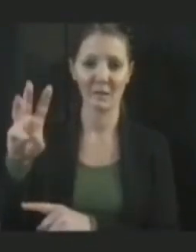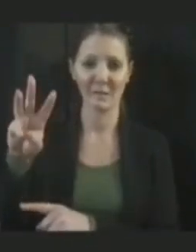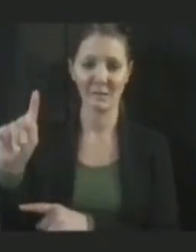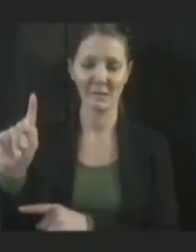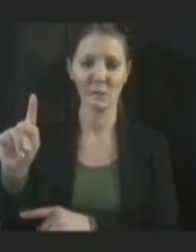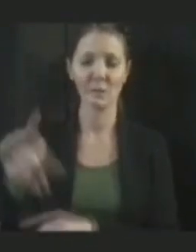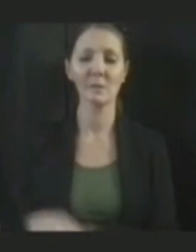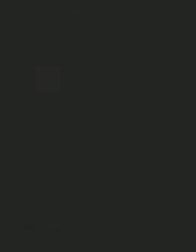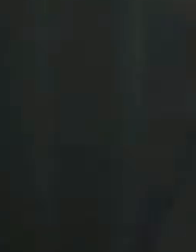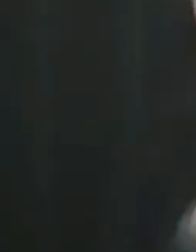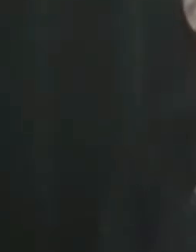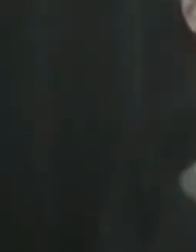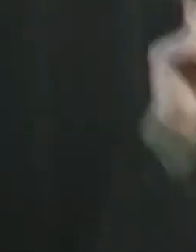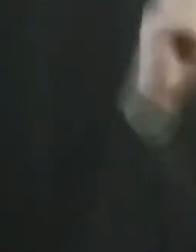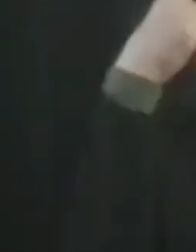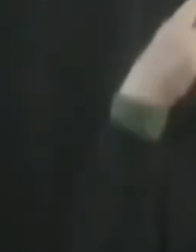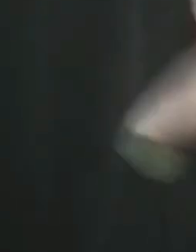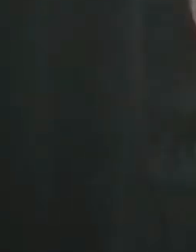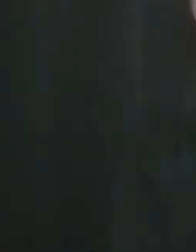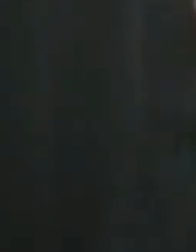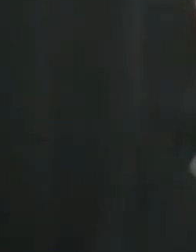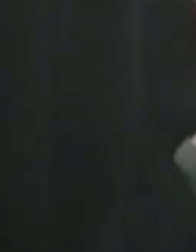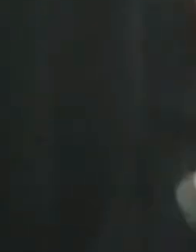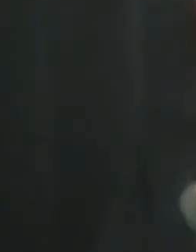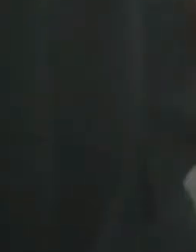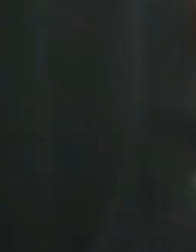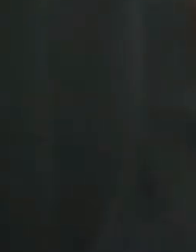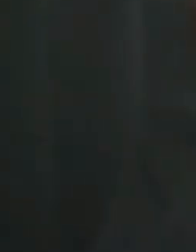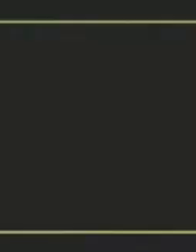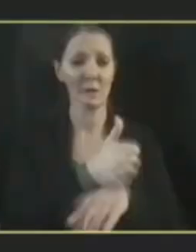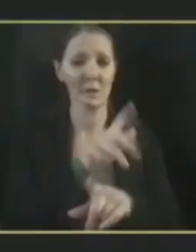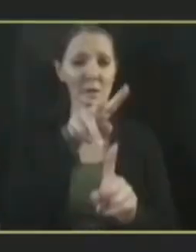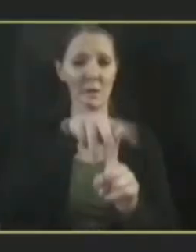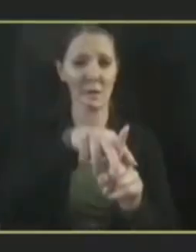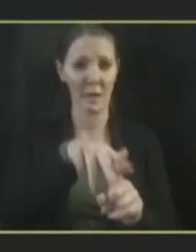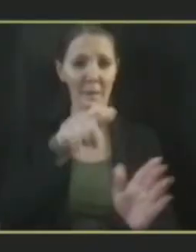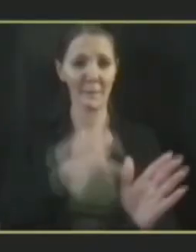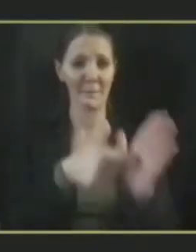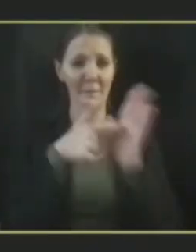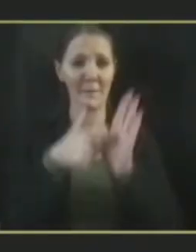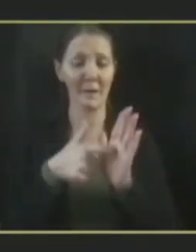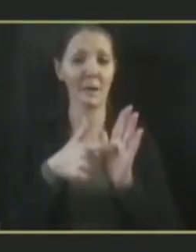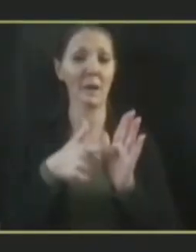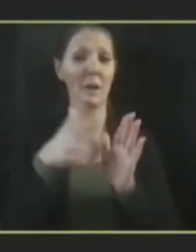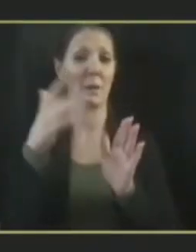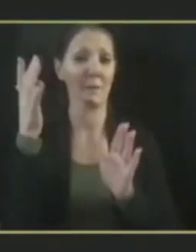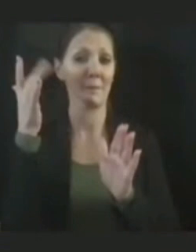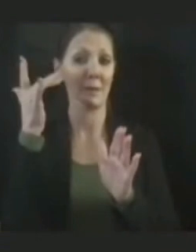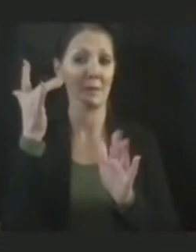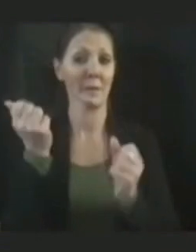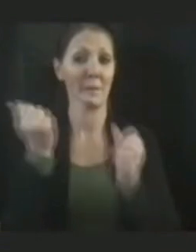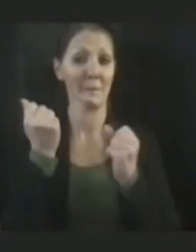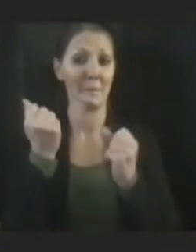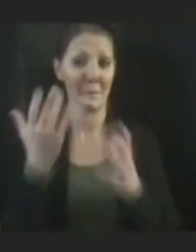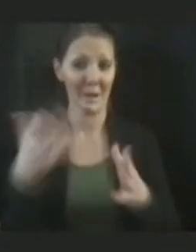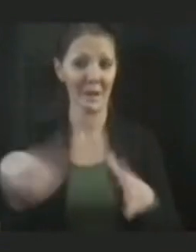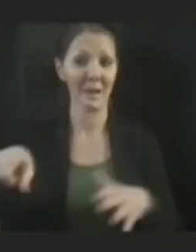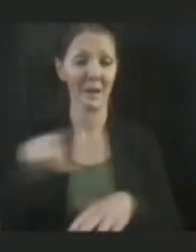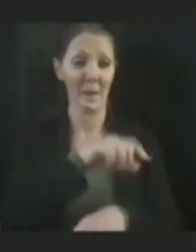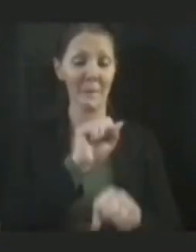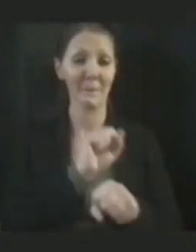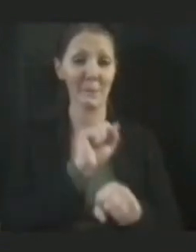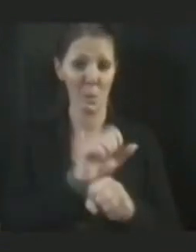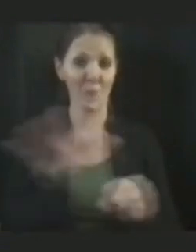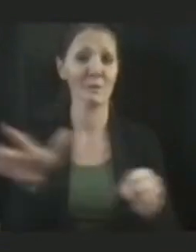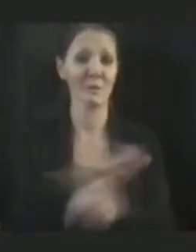Governor, you mentioned that you're putting the mandate in place because while a lot of these employees are vaccinated fully, they're